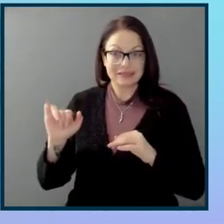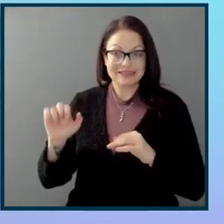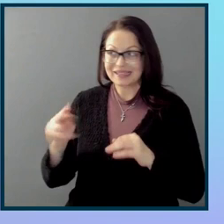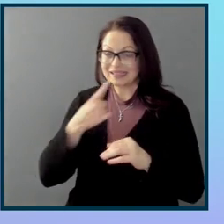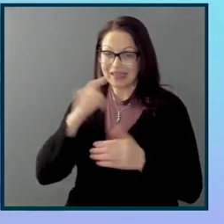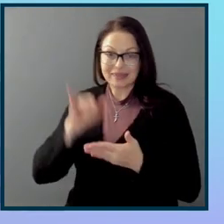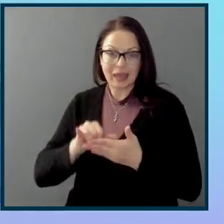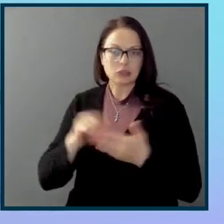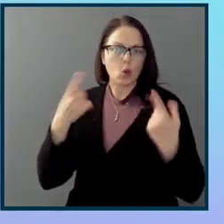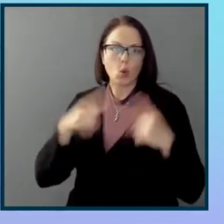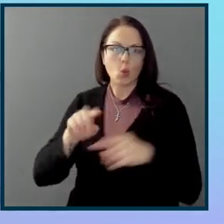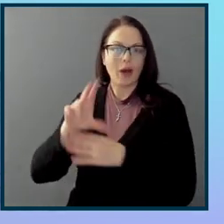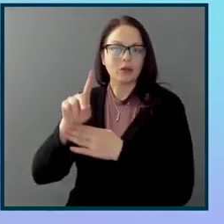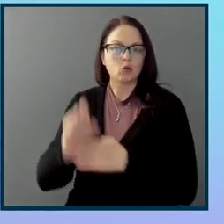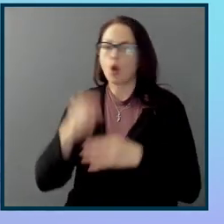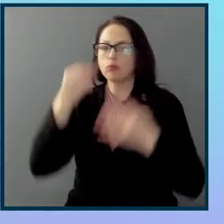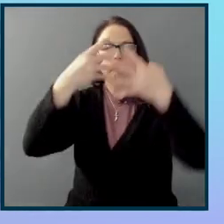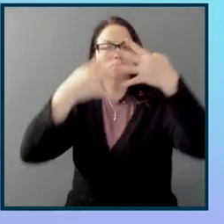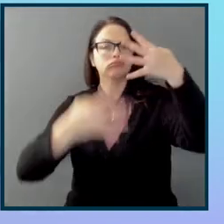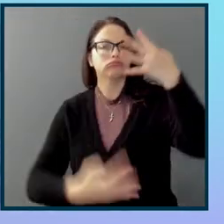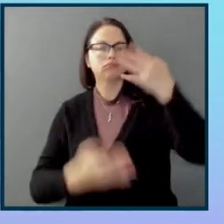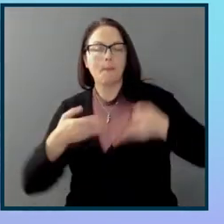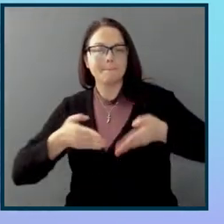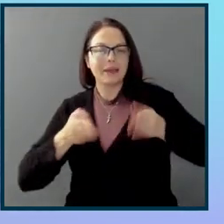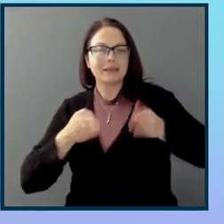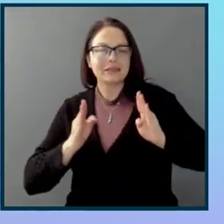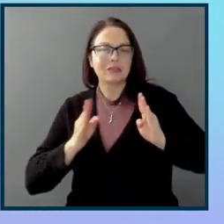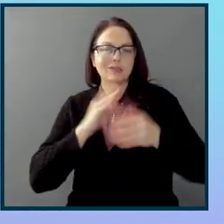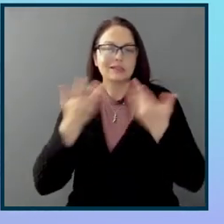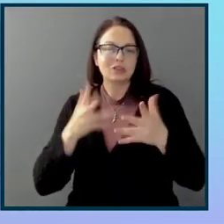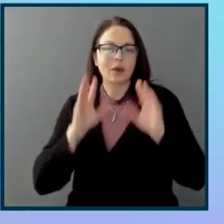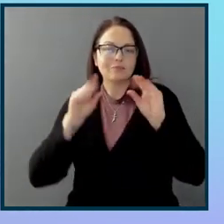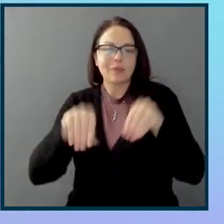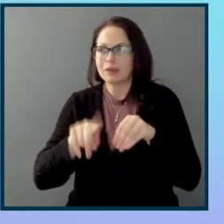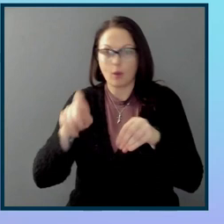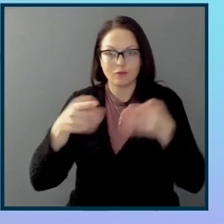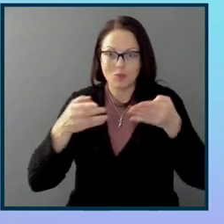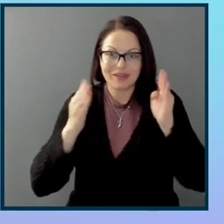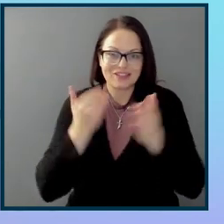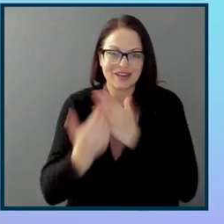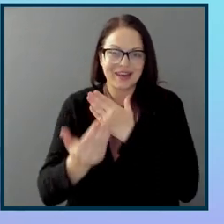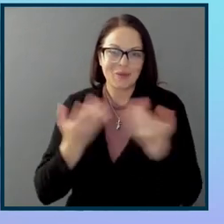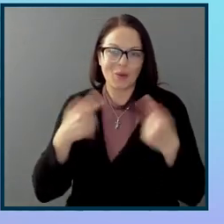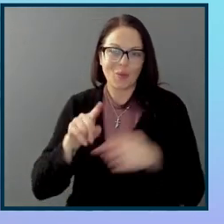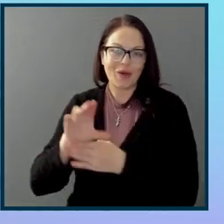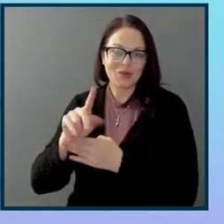code, you see stuff come up and you have to, you know, pay attention, you anyway, have to pay attention as you code. And